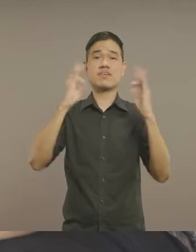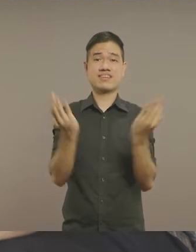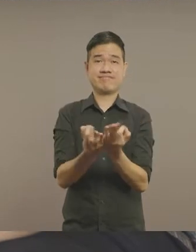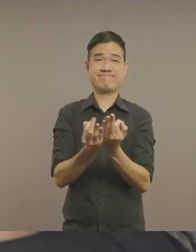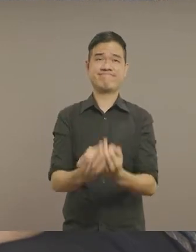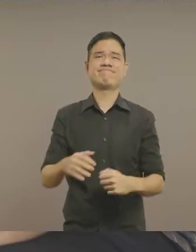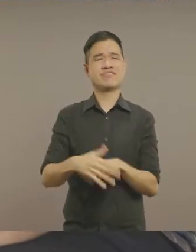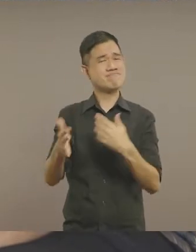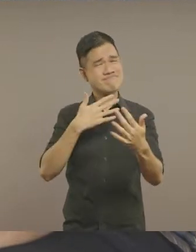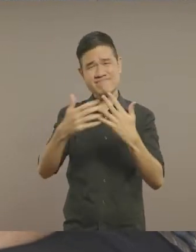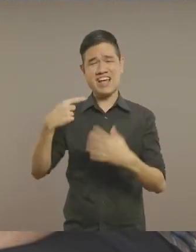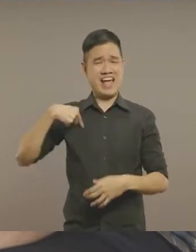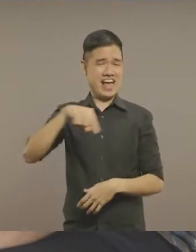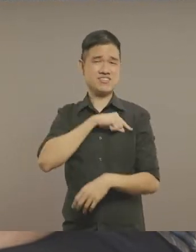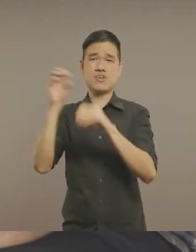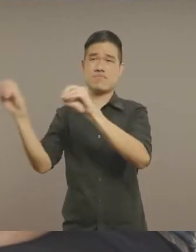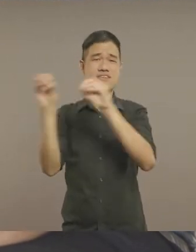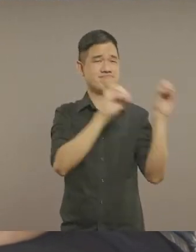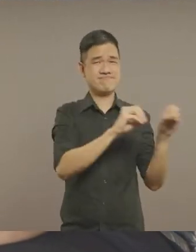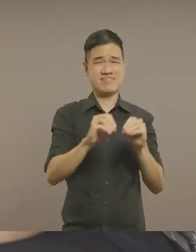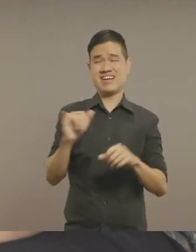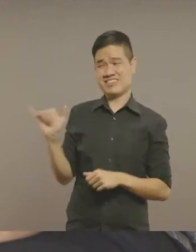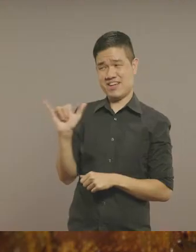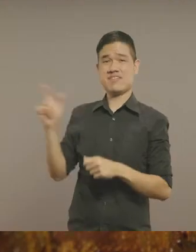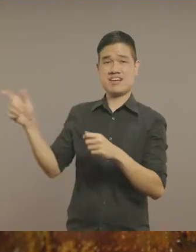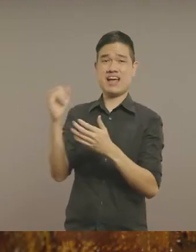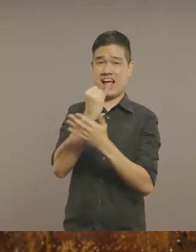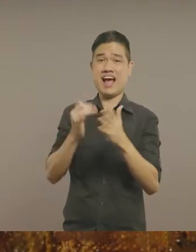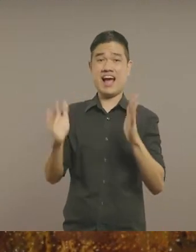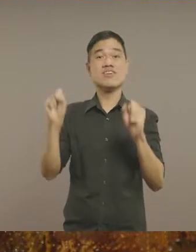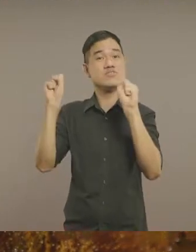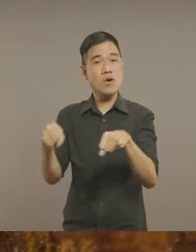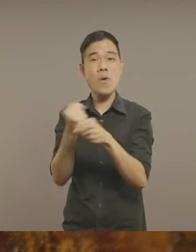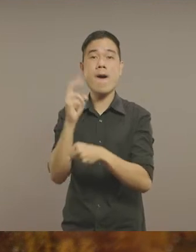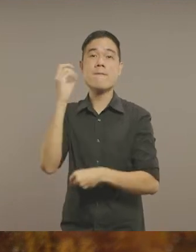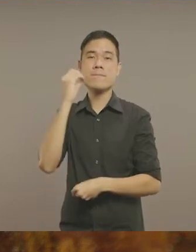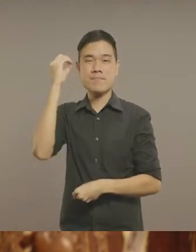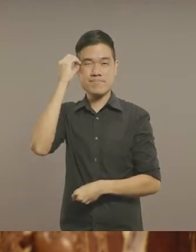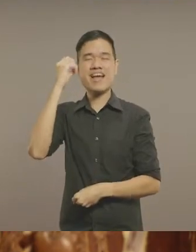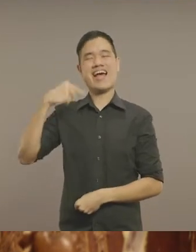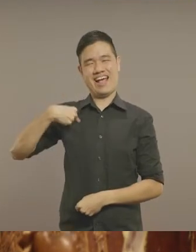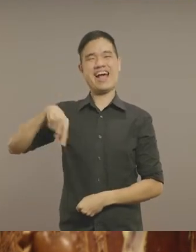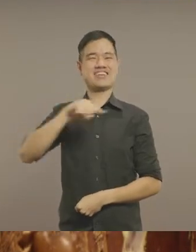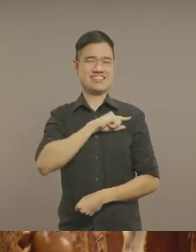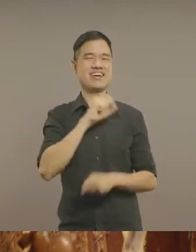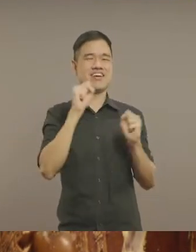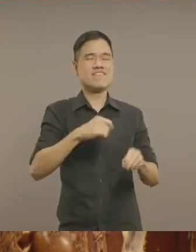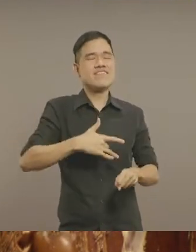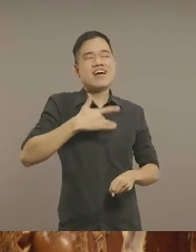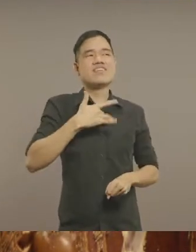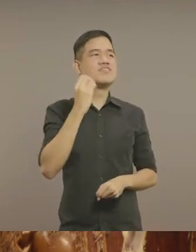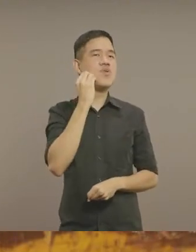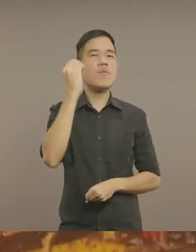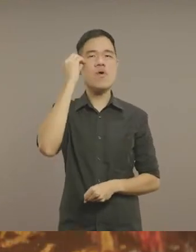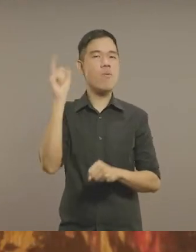us to different places, just like how the artist was able to recreate the spiritual essence of a home, it's really up to us to recreate such